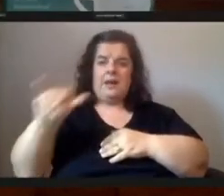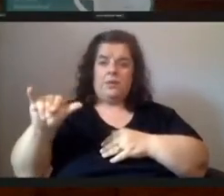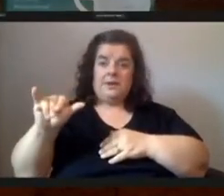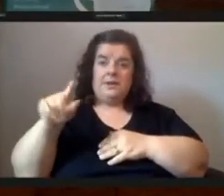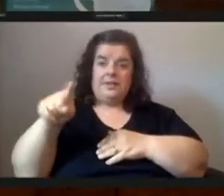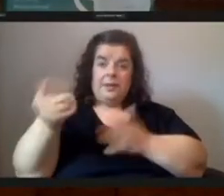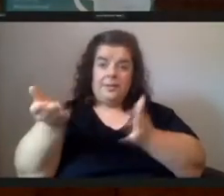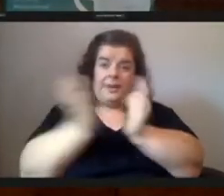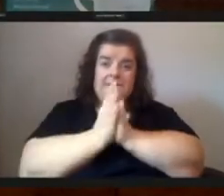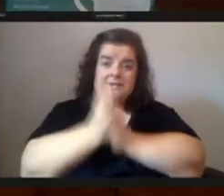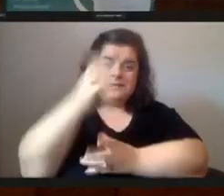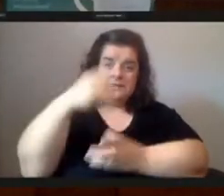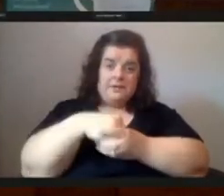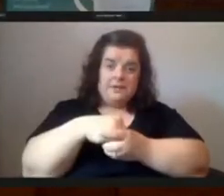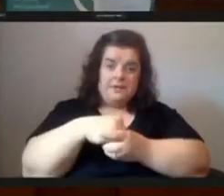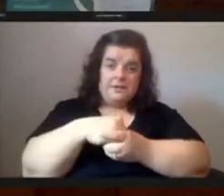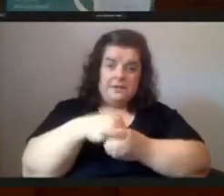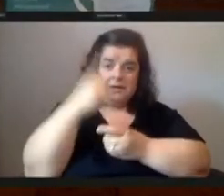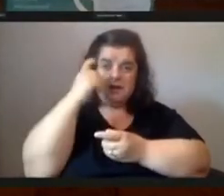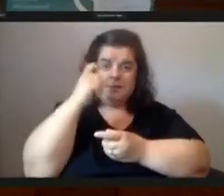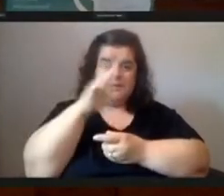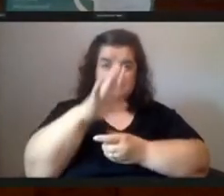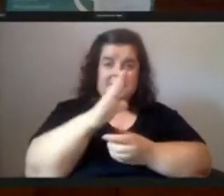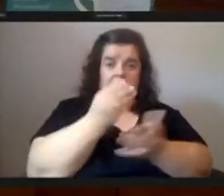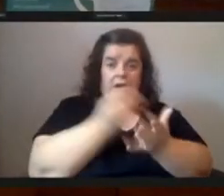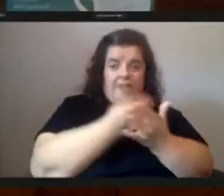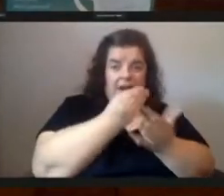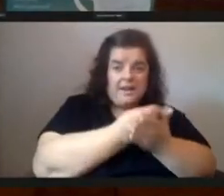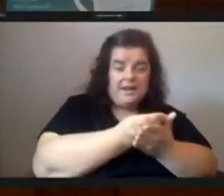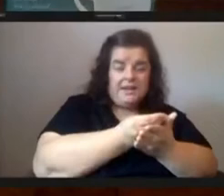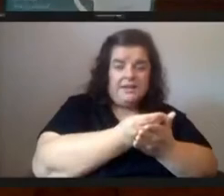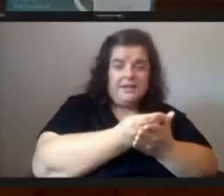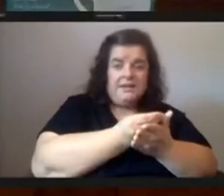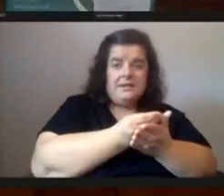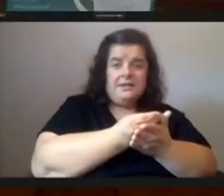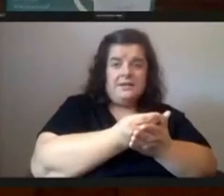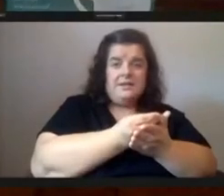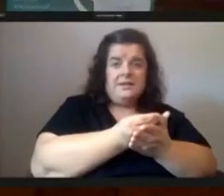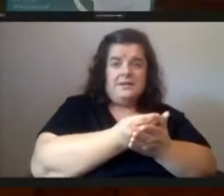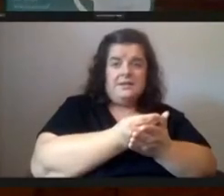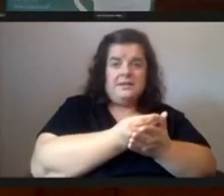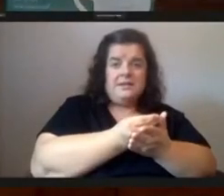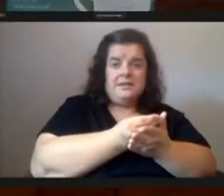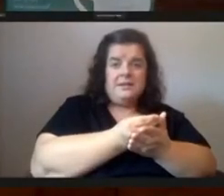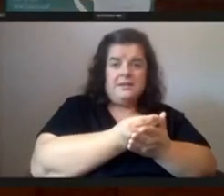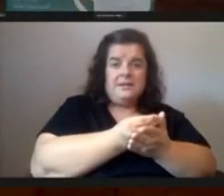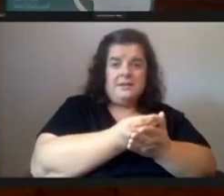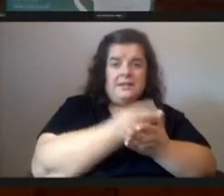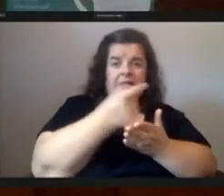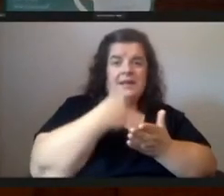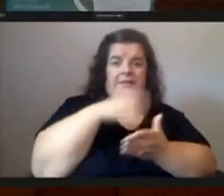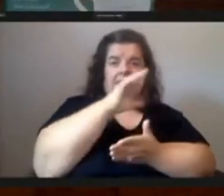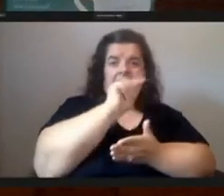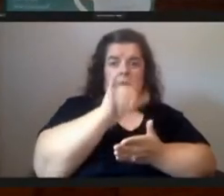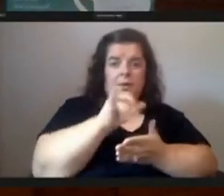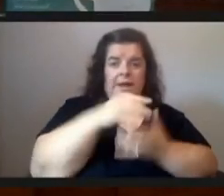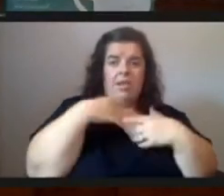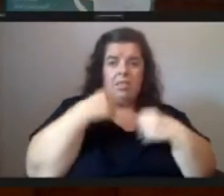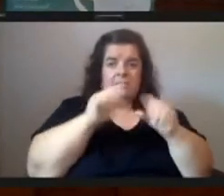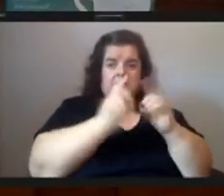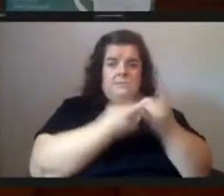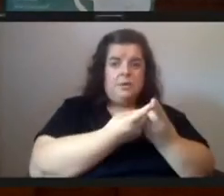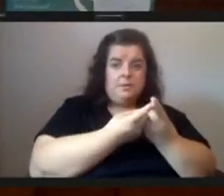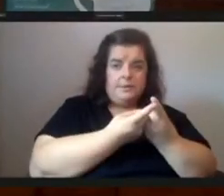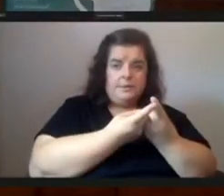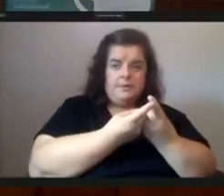skin in the game here given their arpa funding um and given that they have the both the county health department and um